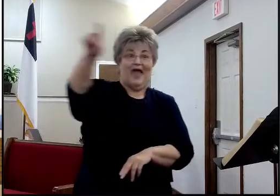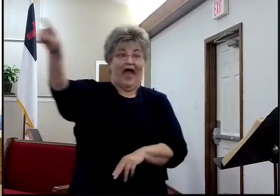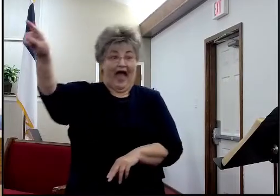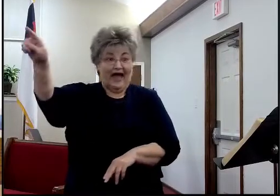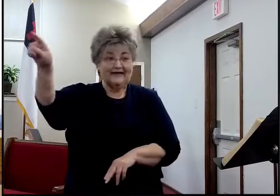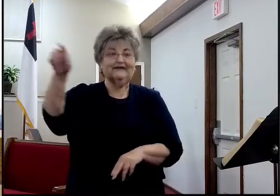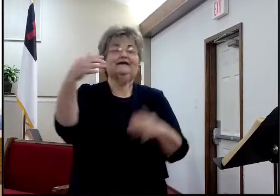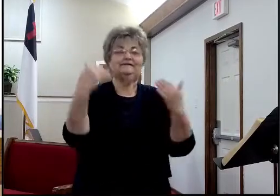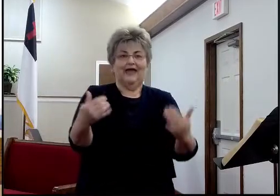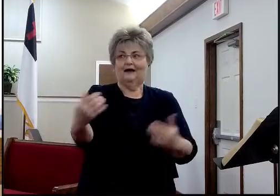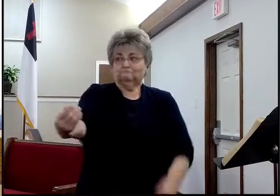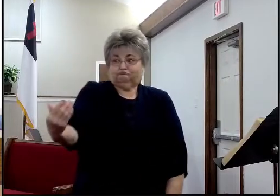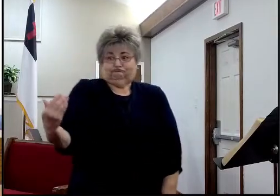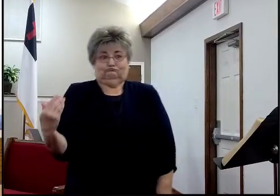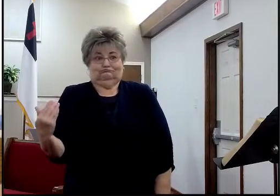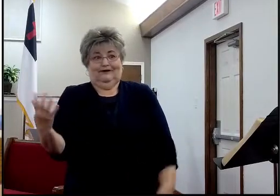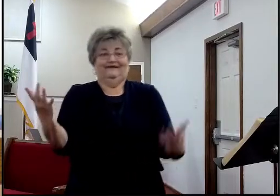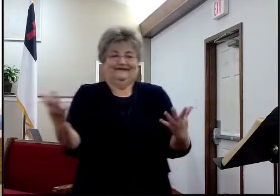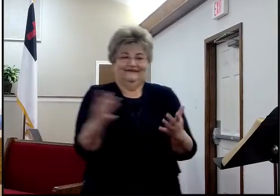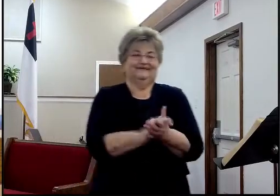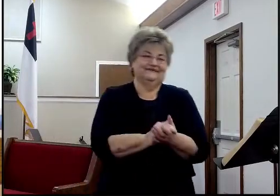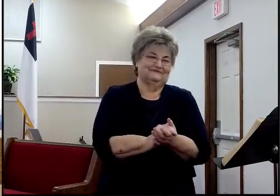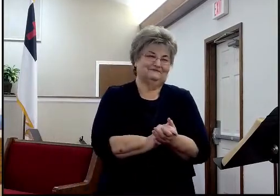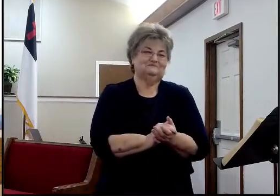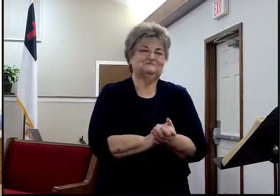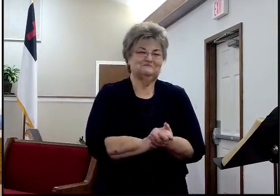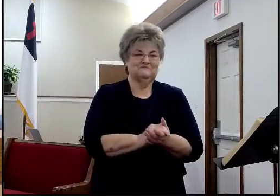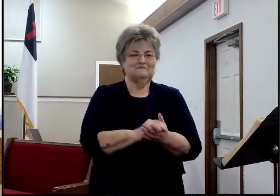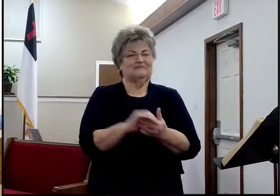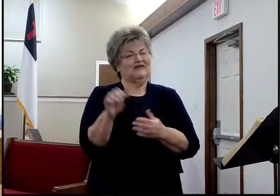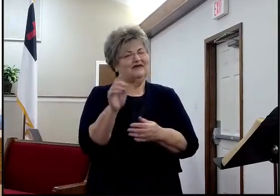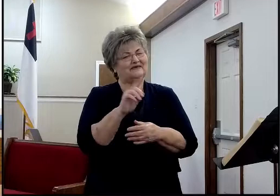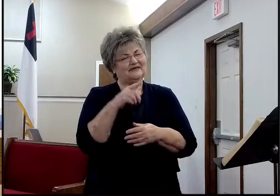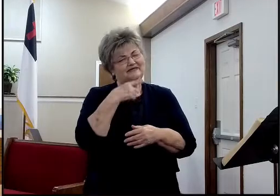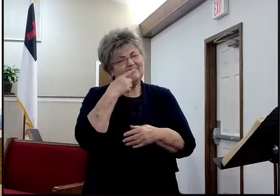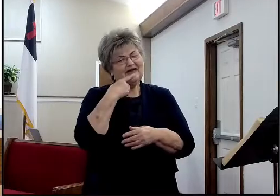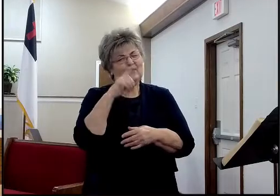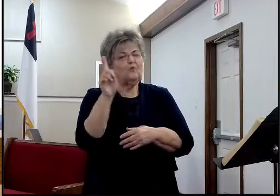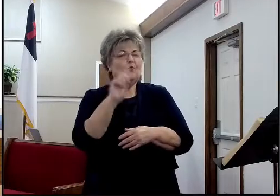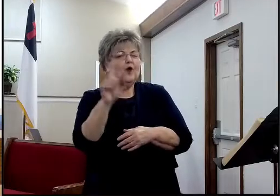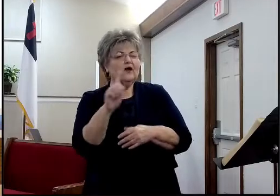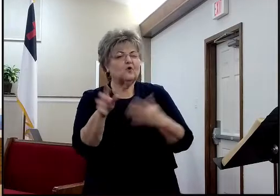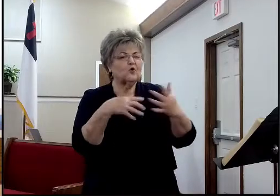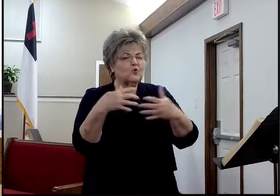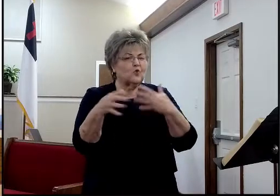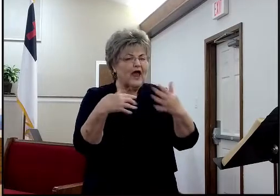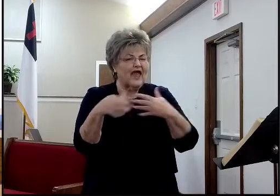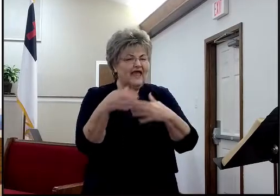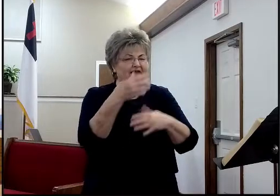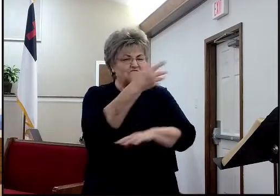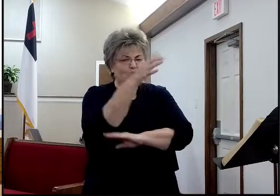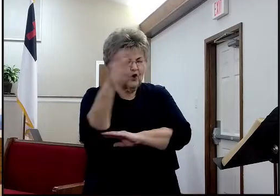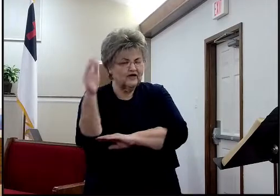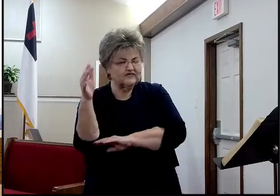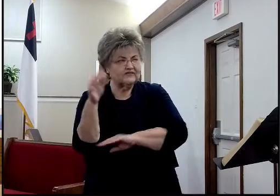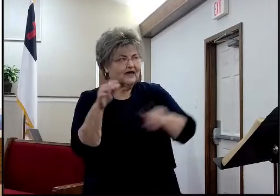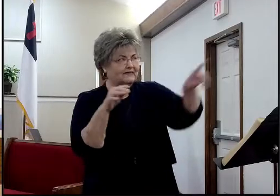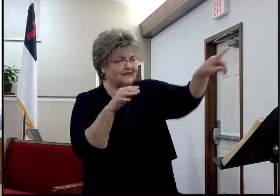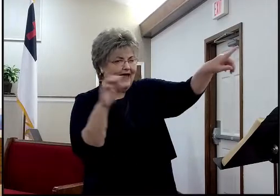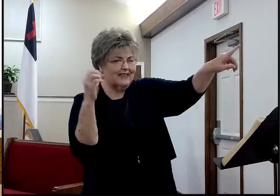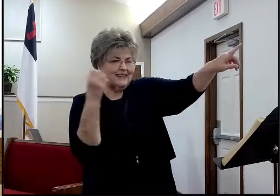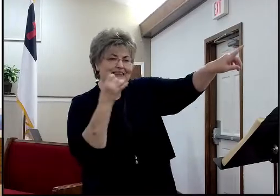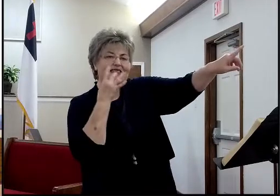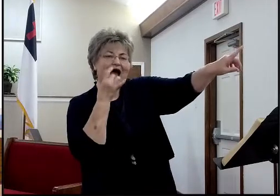were talking yesterday, and we were... He was like, where is Gray Forest? This light right here? Take a left. Drive for like